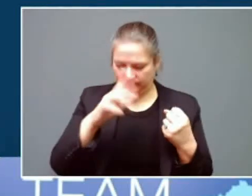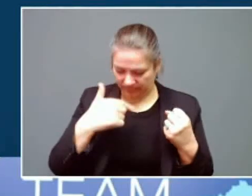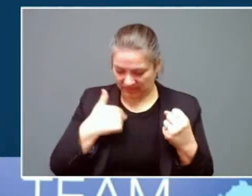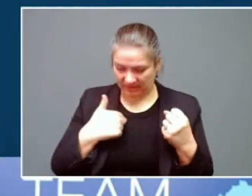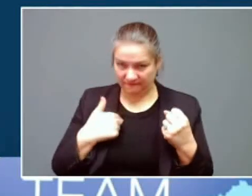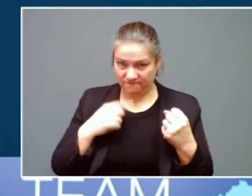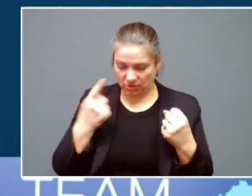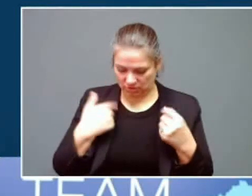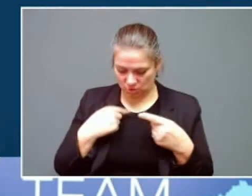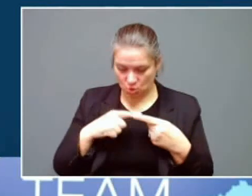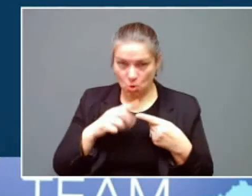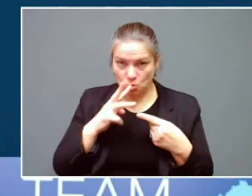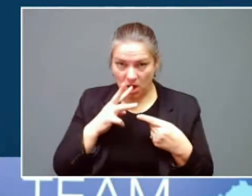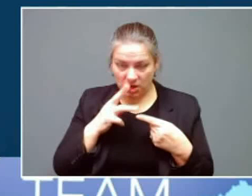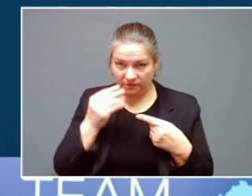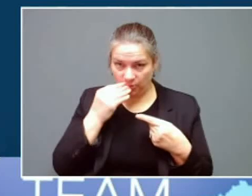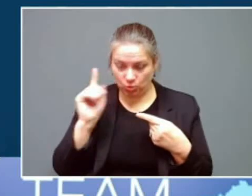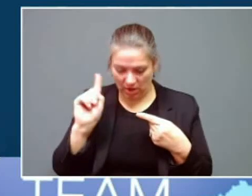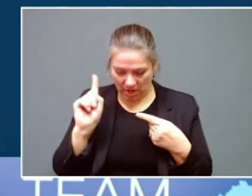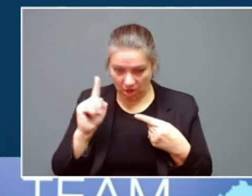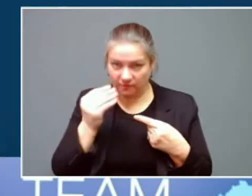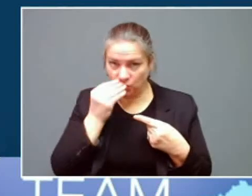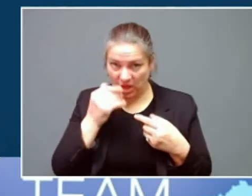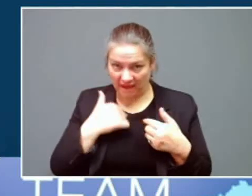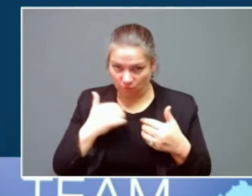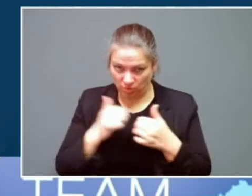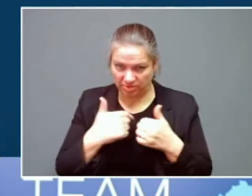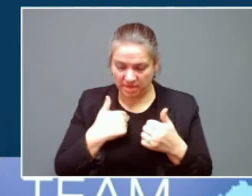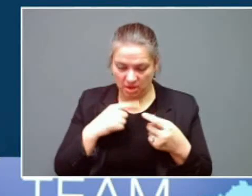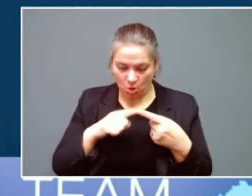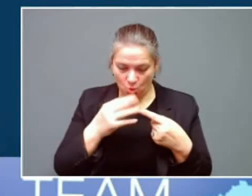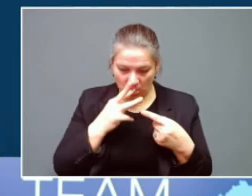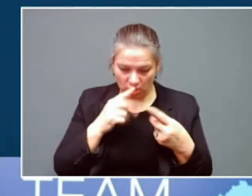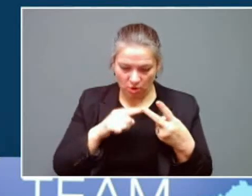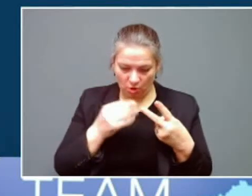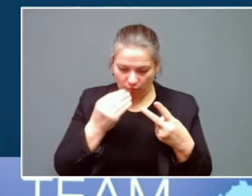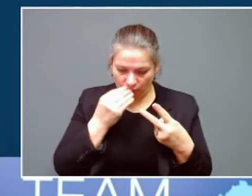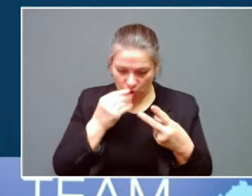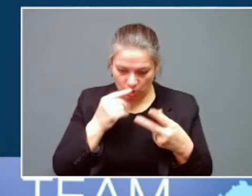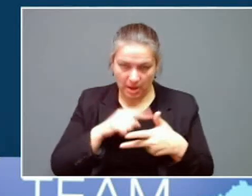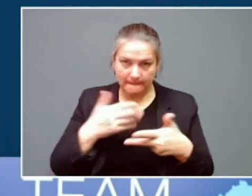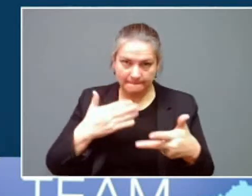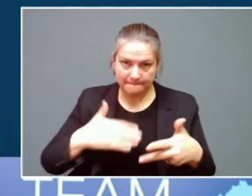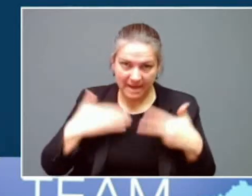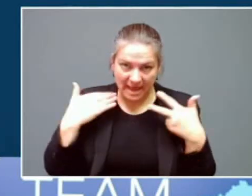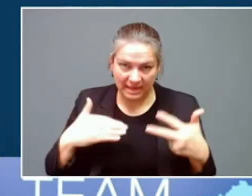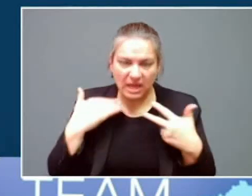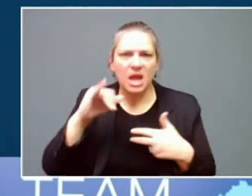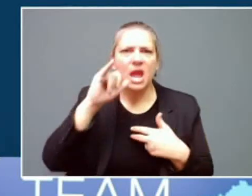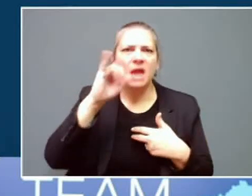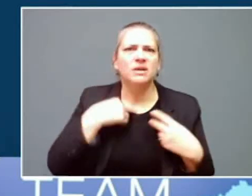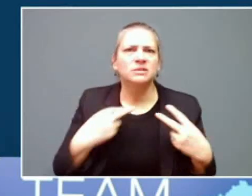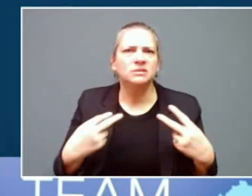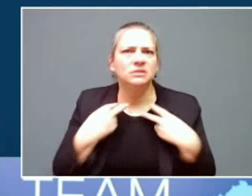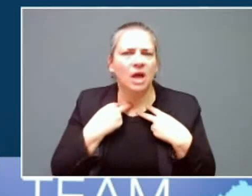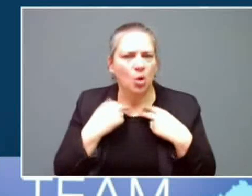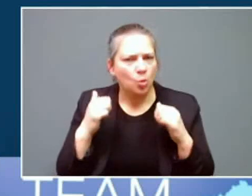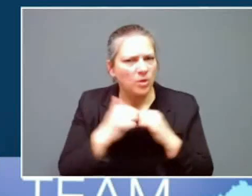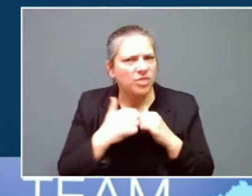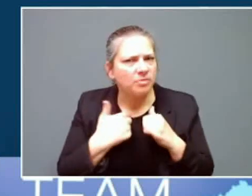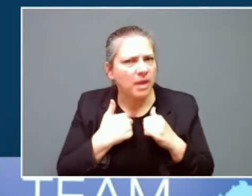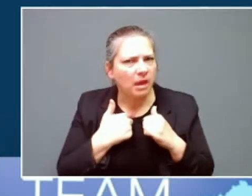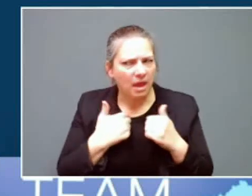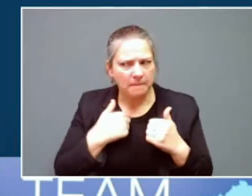snacks, blanket, something that can sustain you if you get into one of these issues. This will come at a level